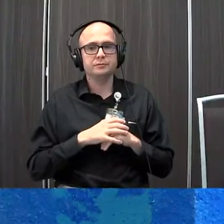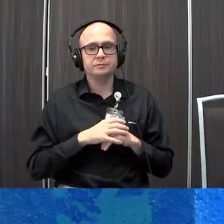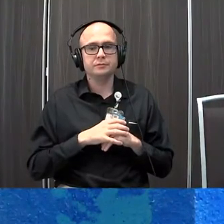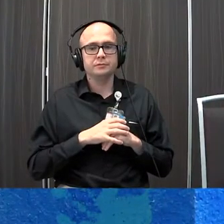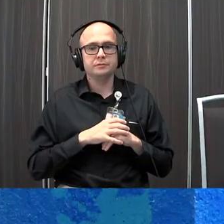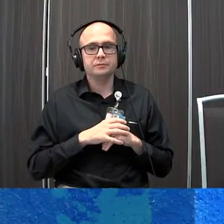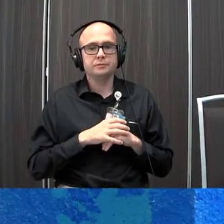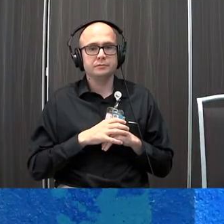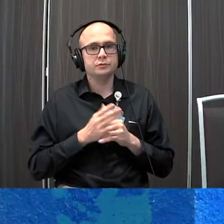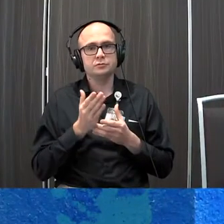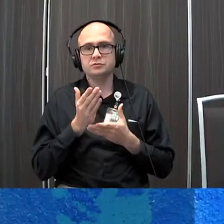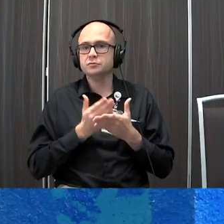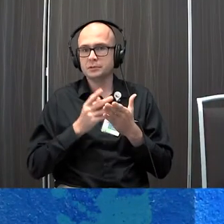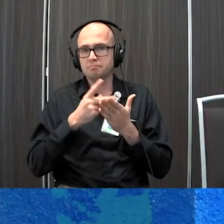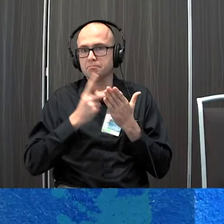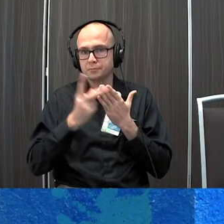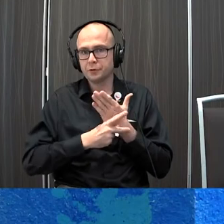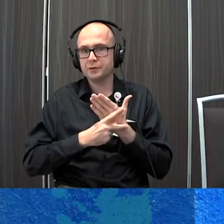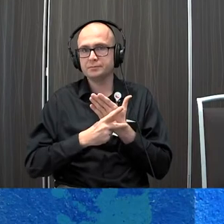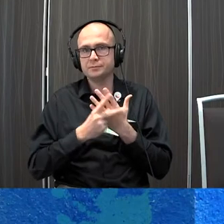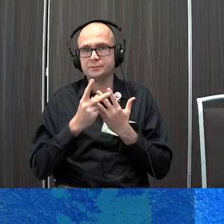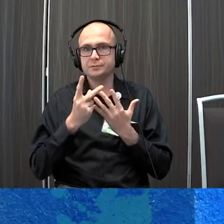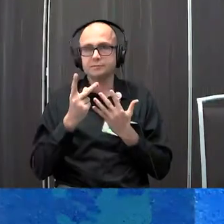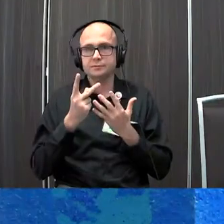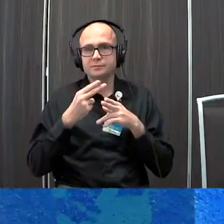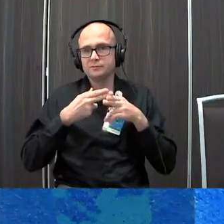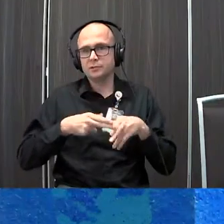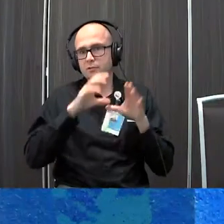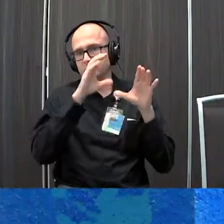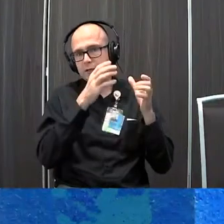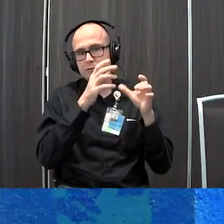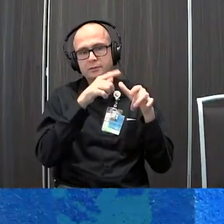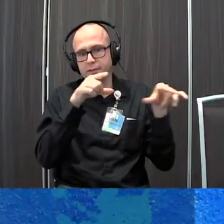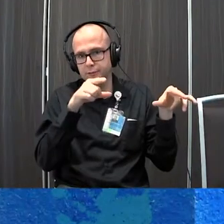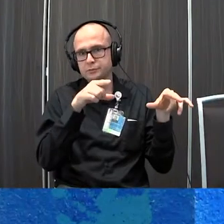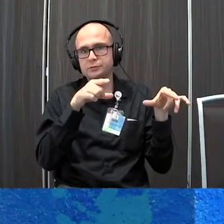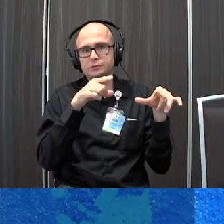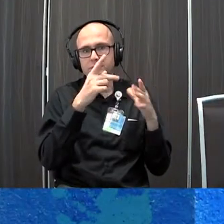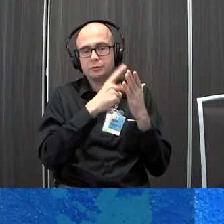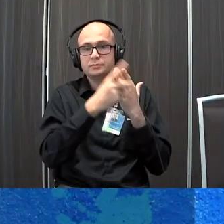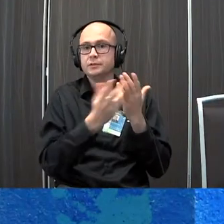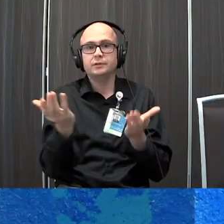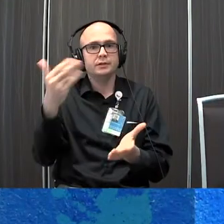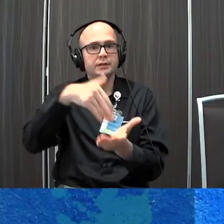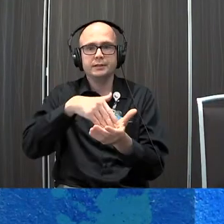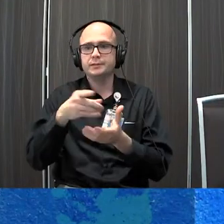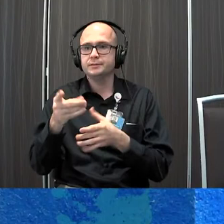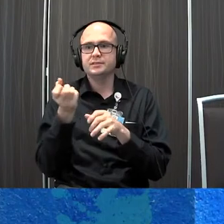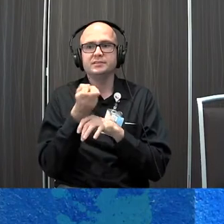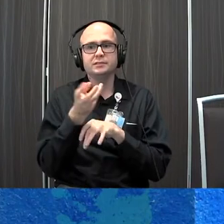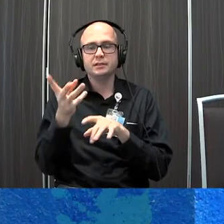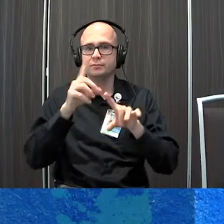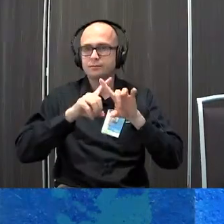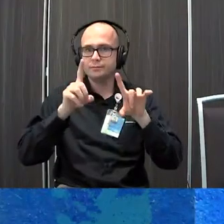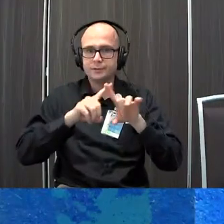so some of those programs are considered category based language programs so again there are several different